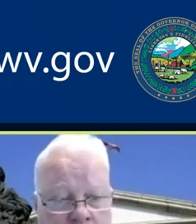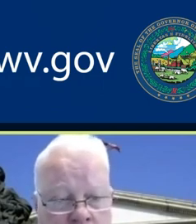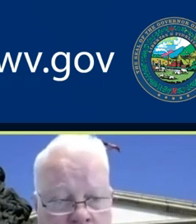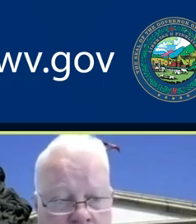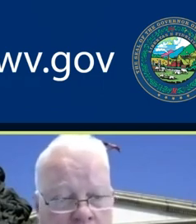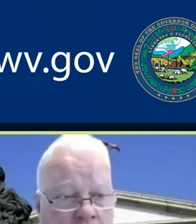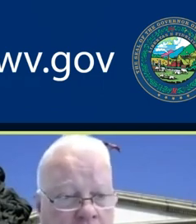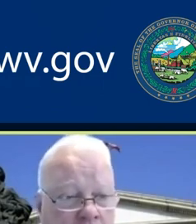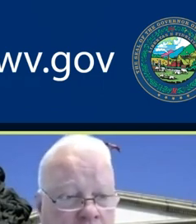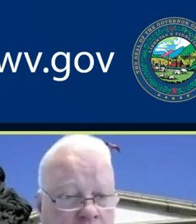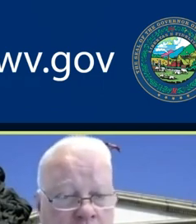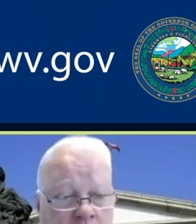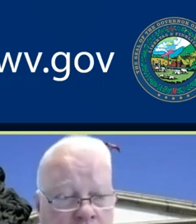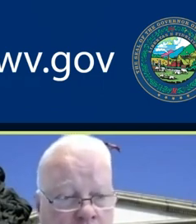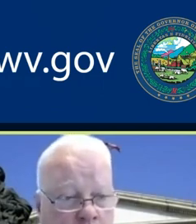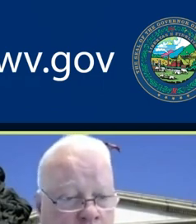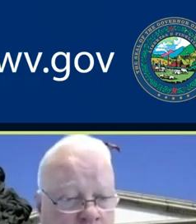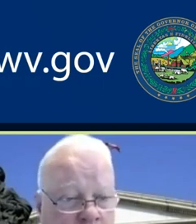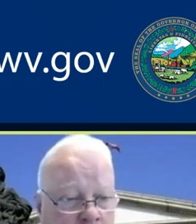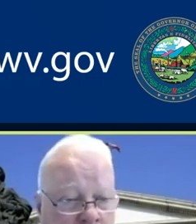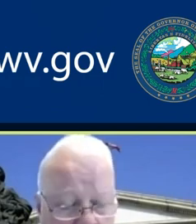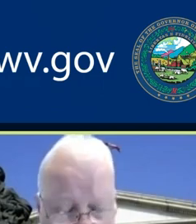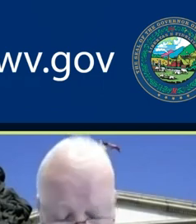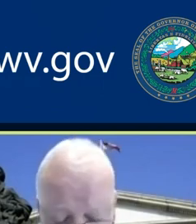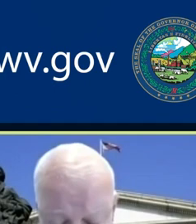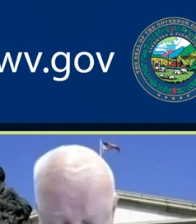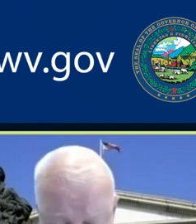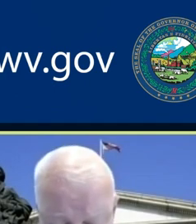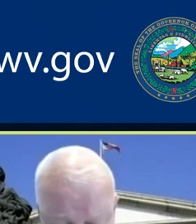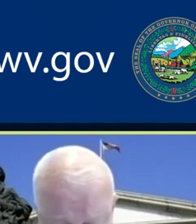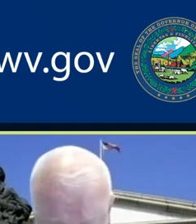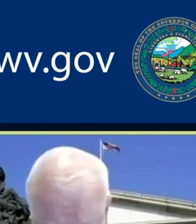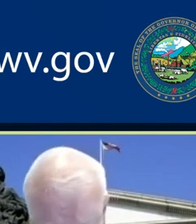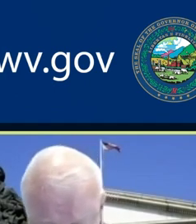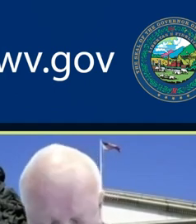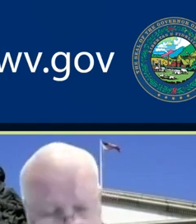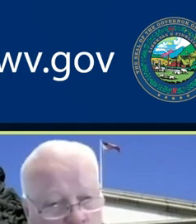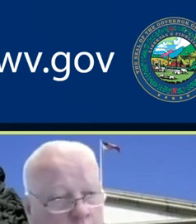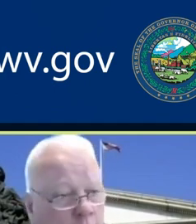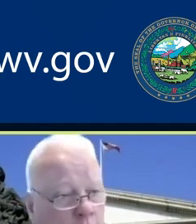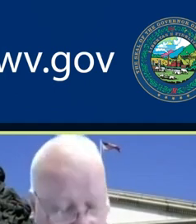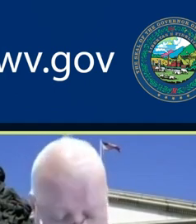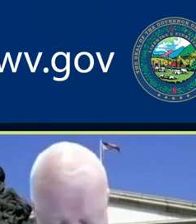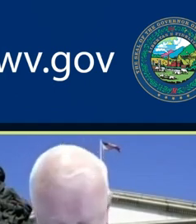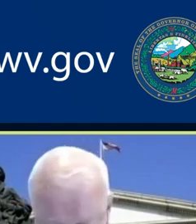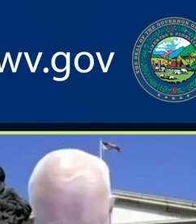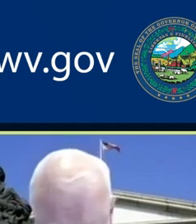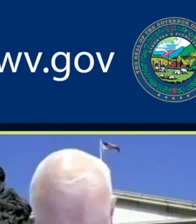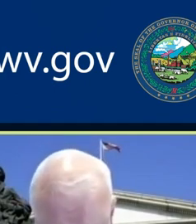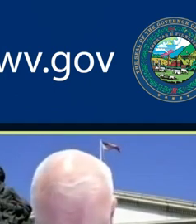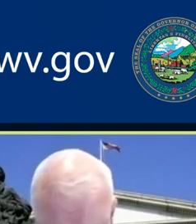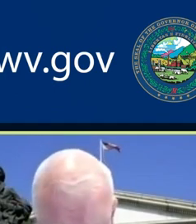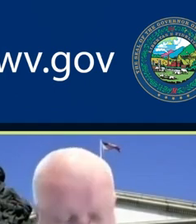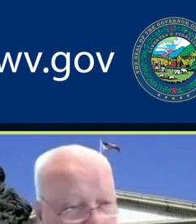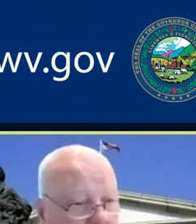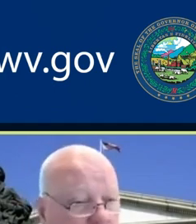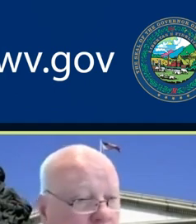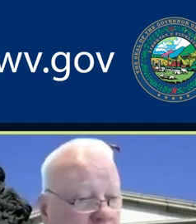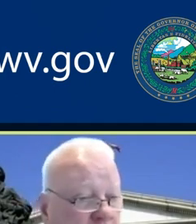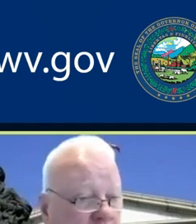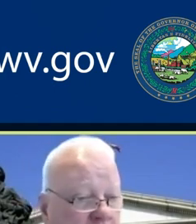Security and the Division of Emergency Management. That is so important. In addition,